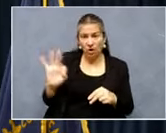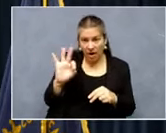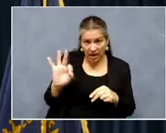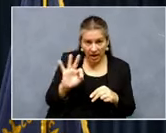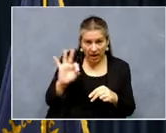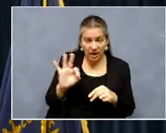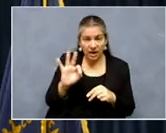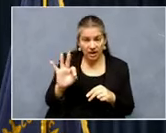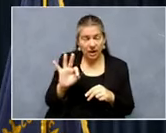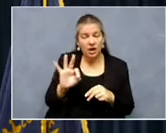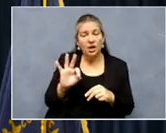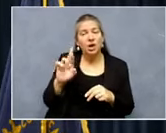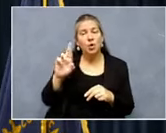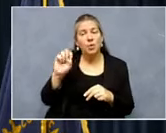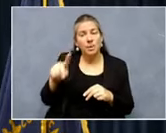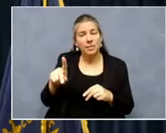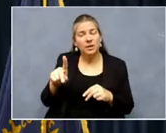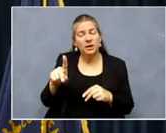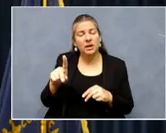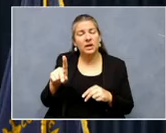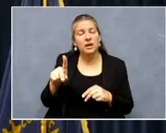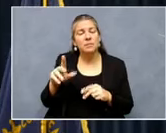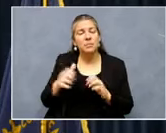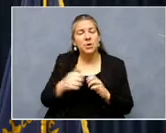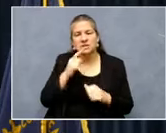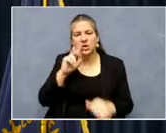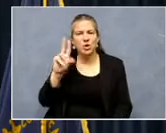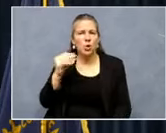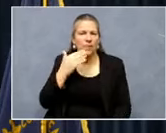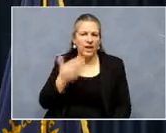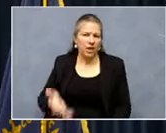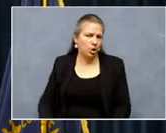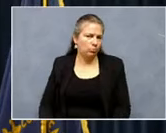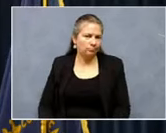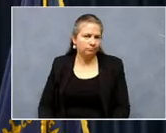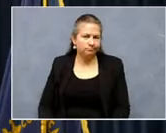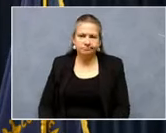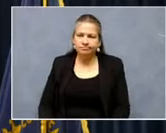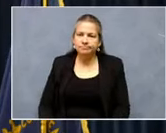Republican majority of each said, no, thank you. Um,